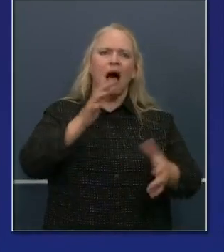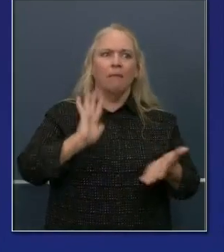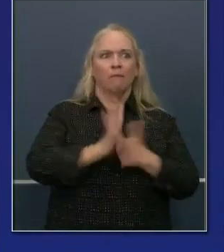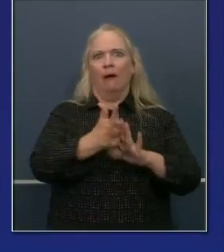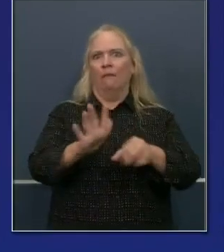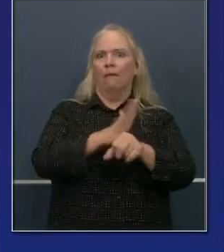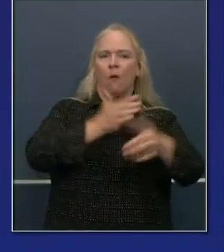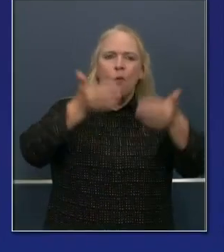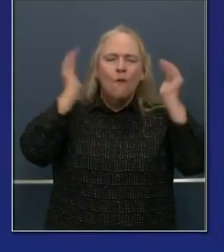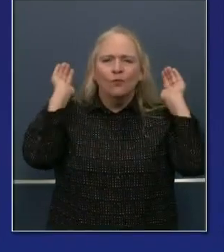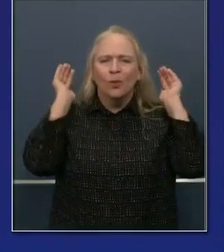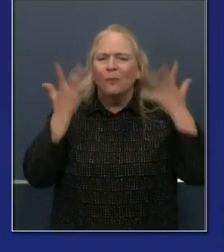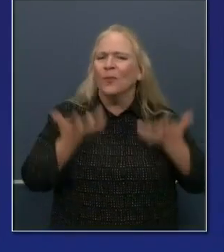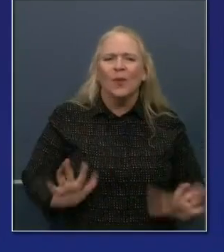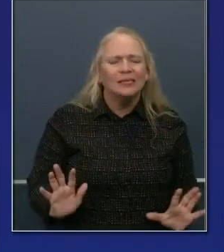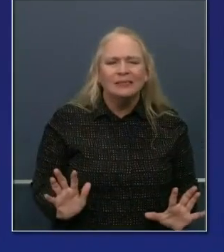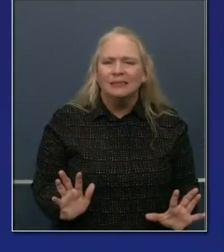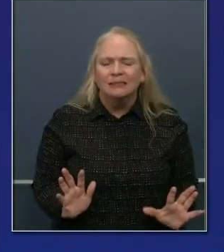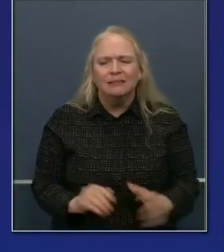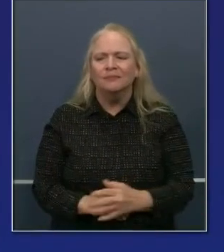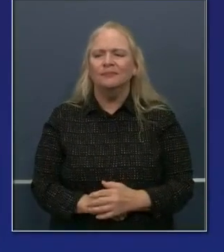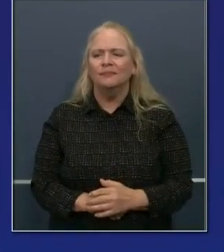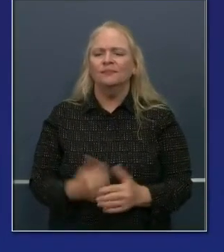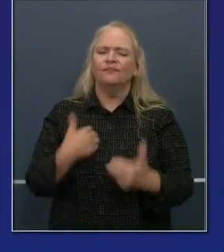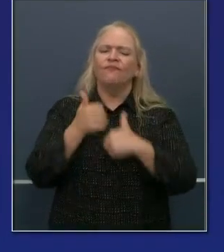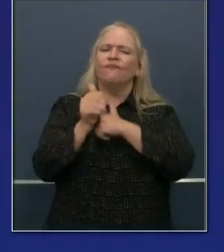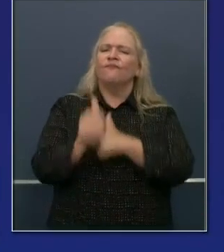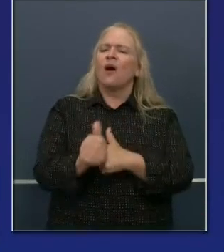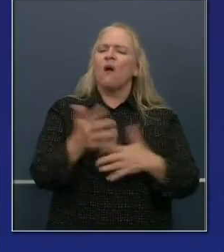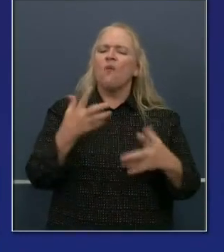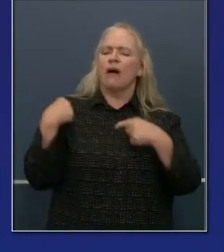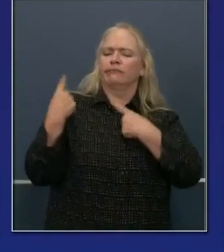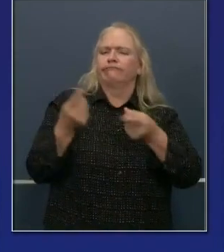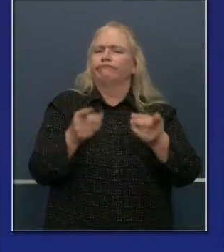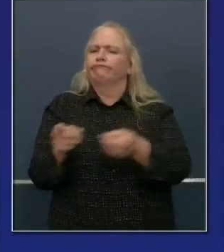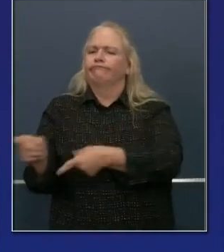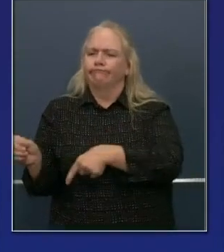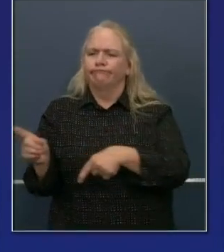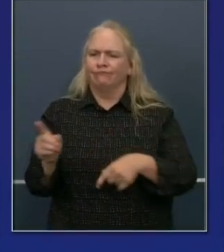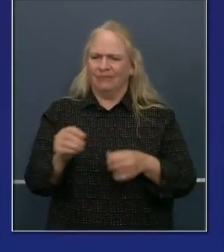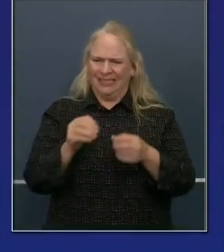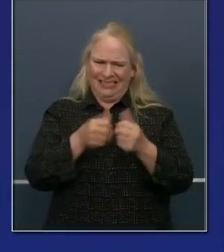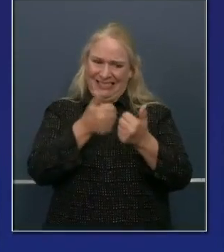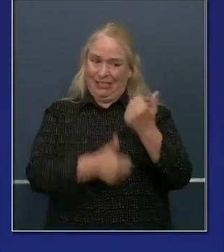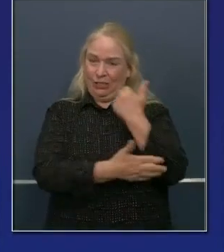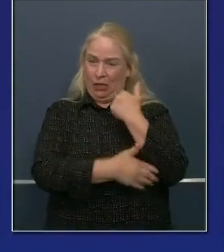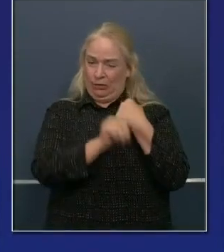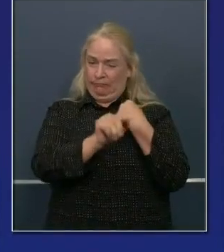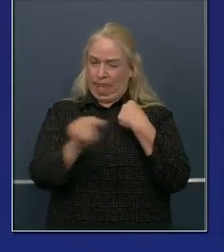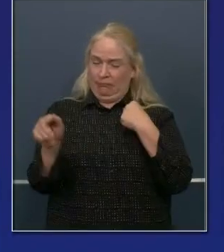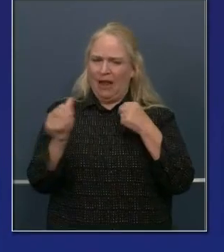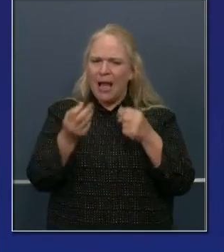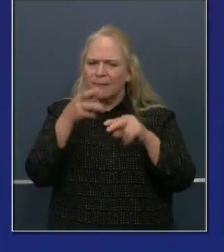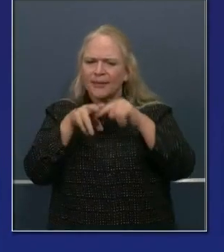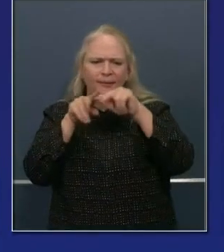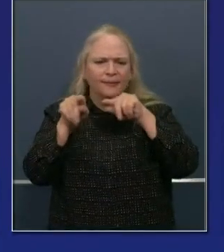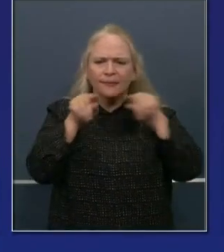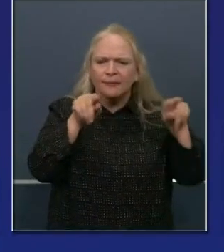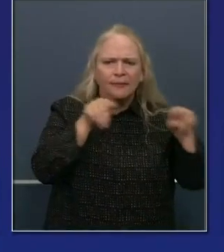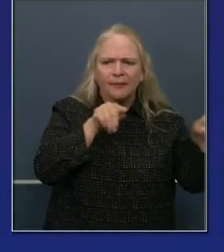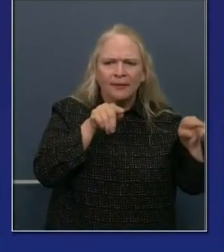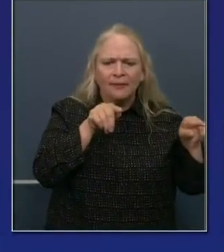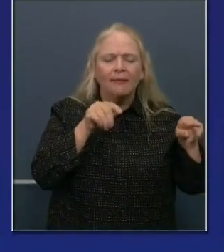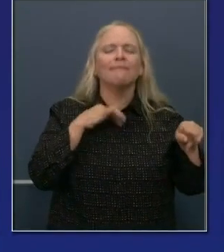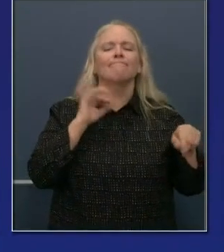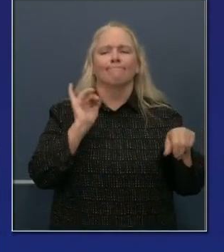based upon the trends, to be entering onto this list. Last Monday, just to put it in perspective, just to contextualize,